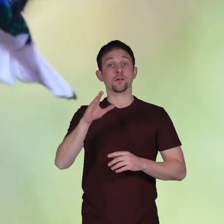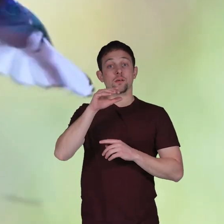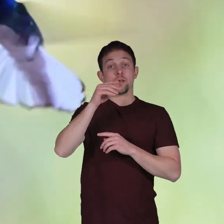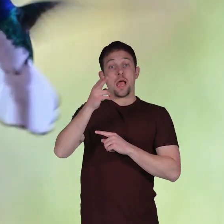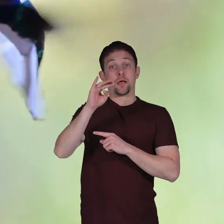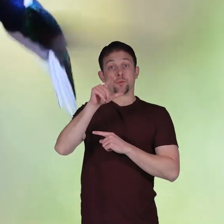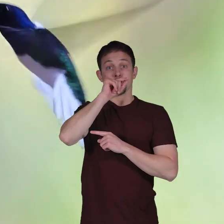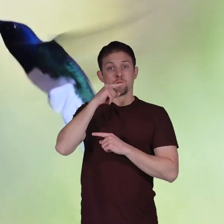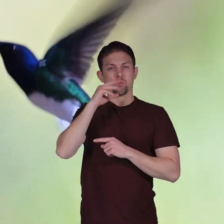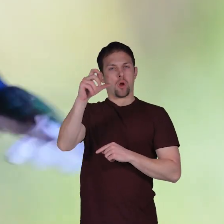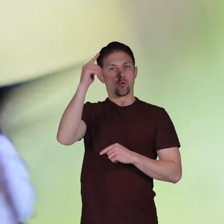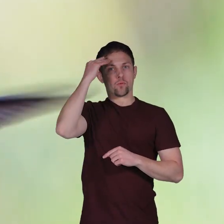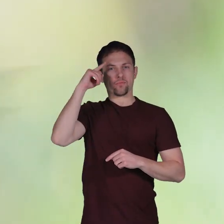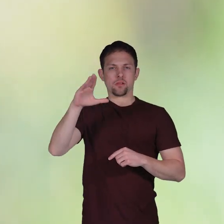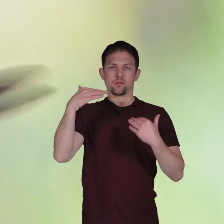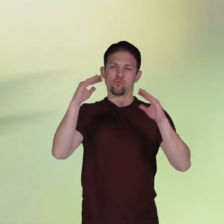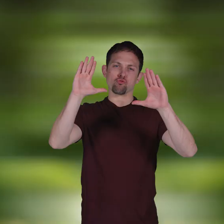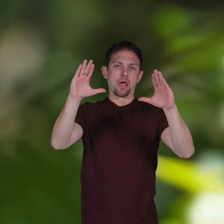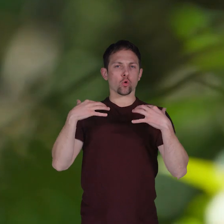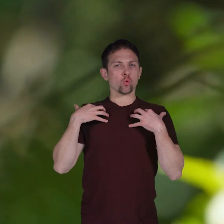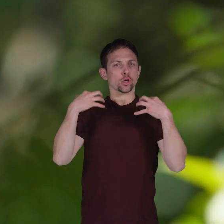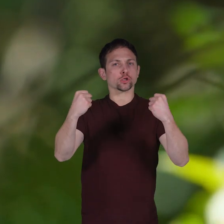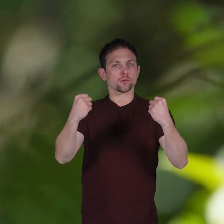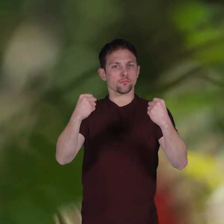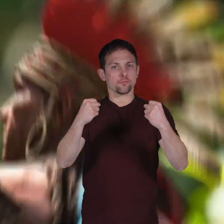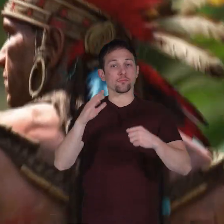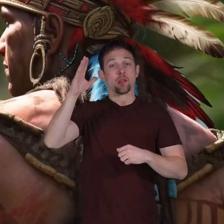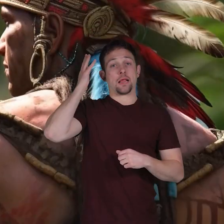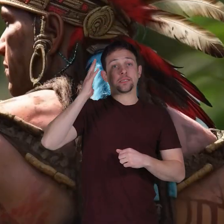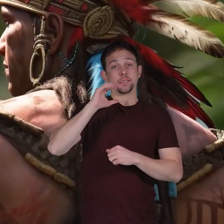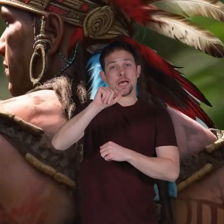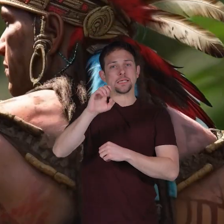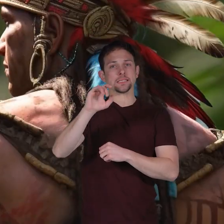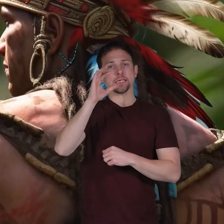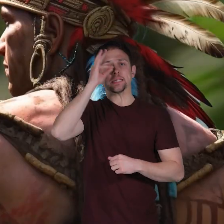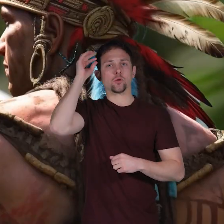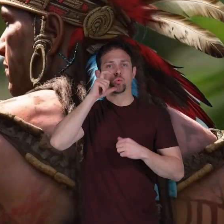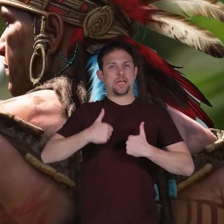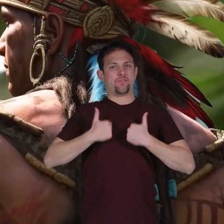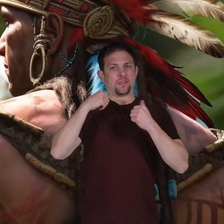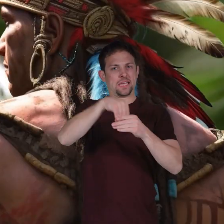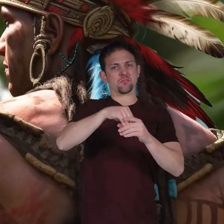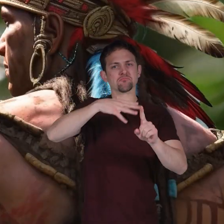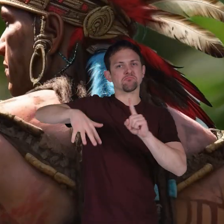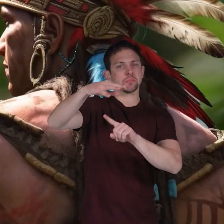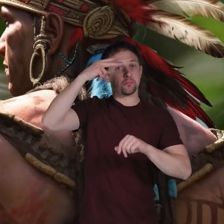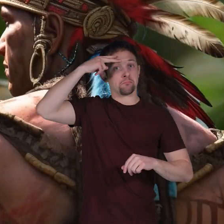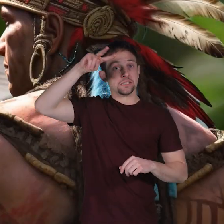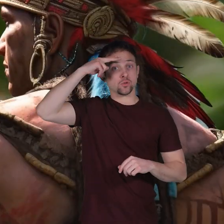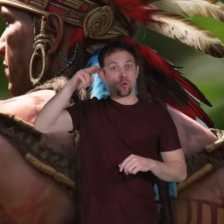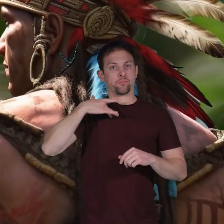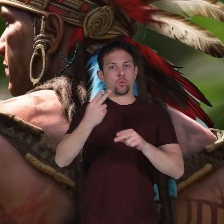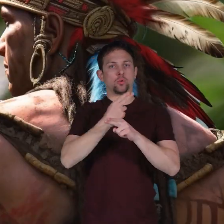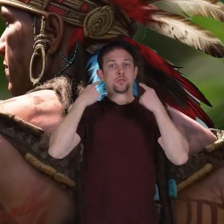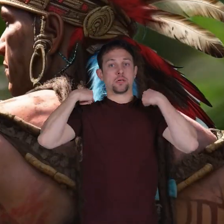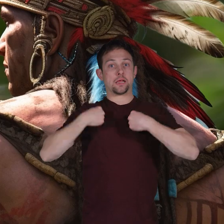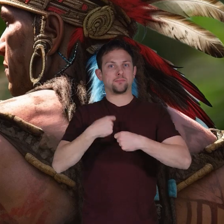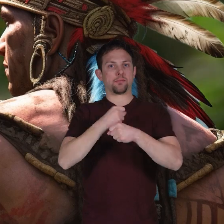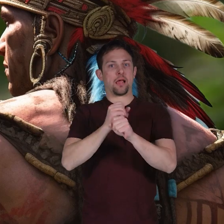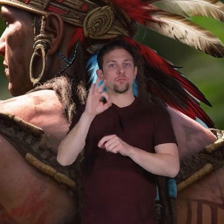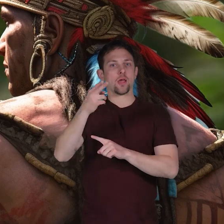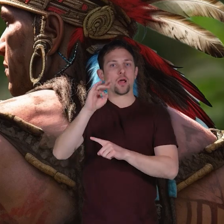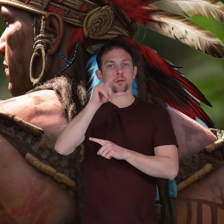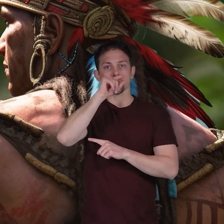Hummingbirds are well known for their great courage. The ancient Aztec Indians who lived in and around Mexico would wear necklaces made of